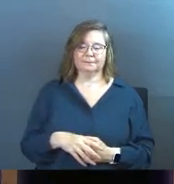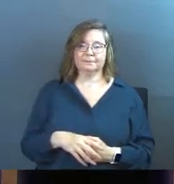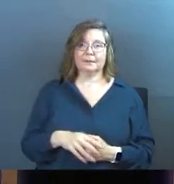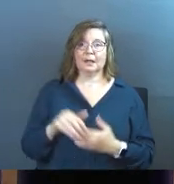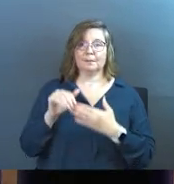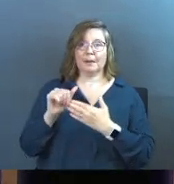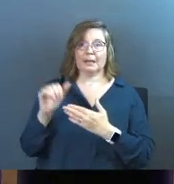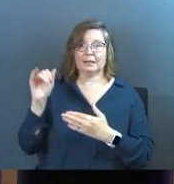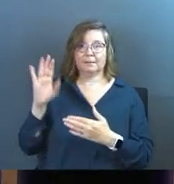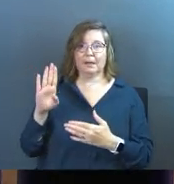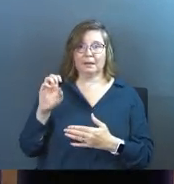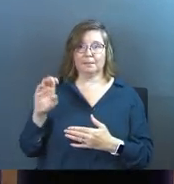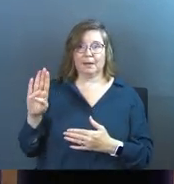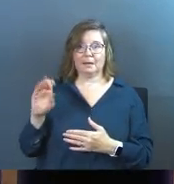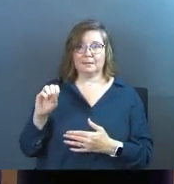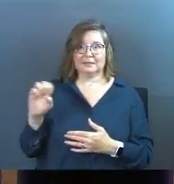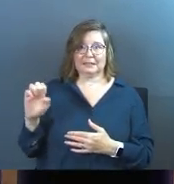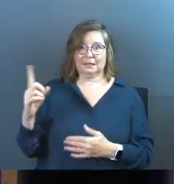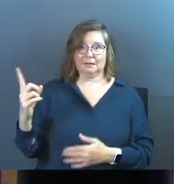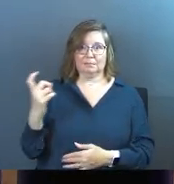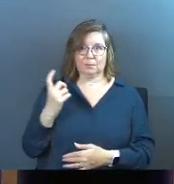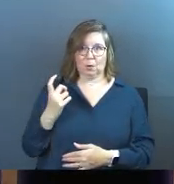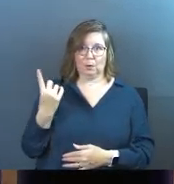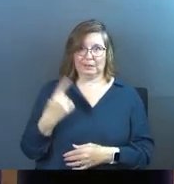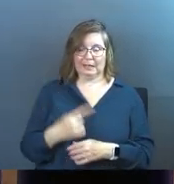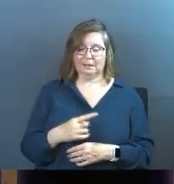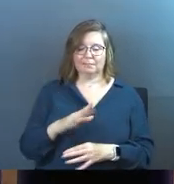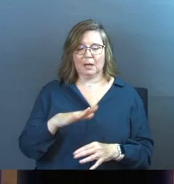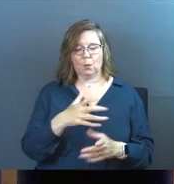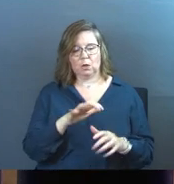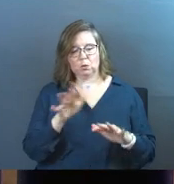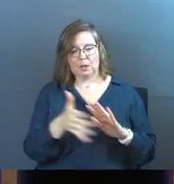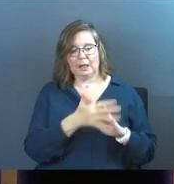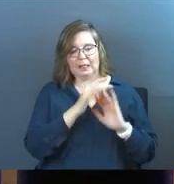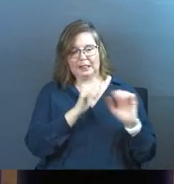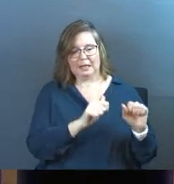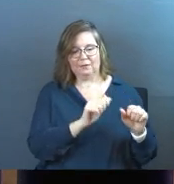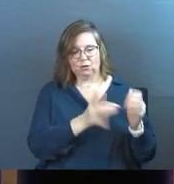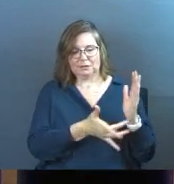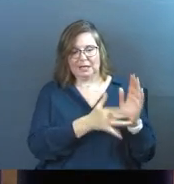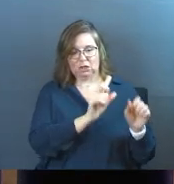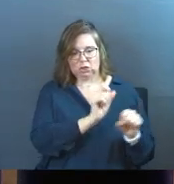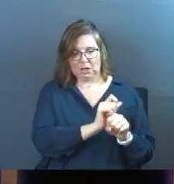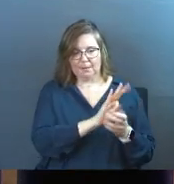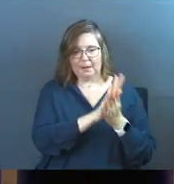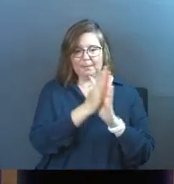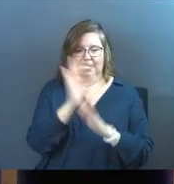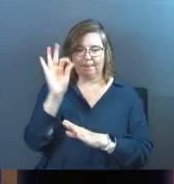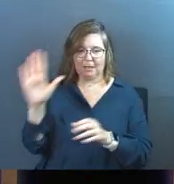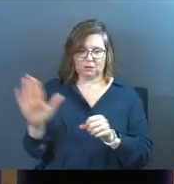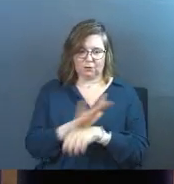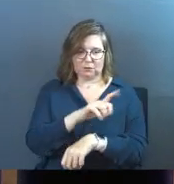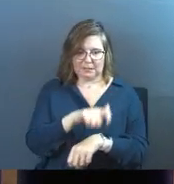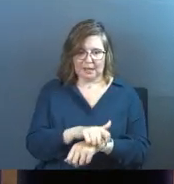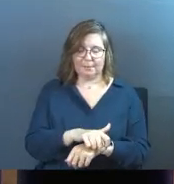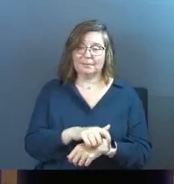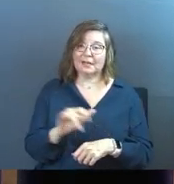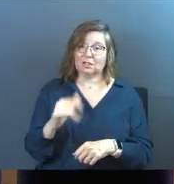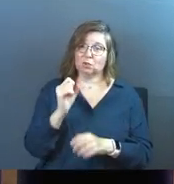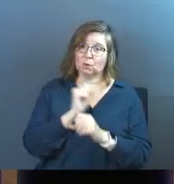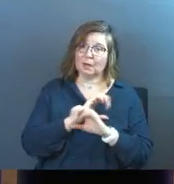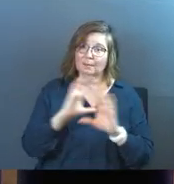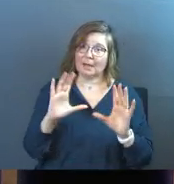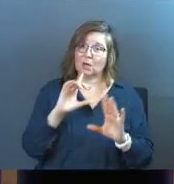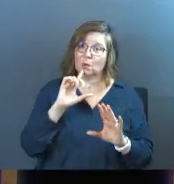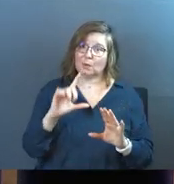My lead pastor, Bob C., approached me one day, said, I want you to leave your technology job. I want you to become a pastor full-time. It was, as you